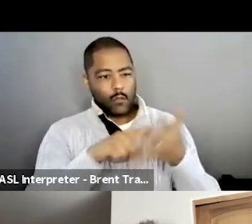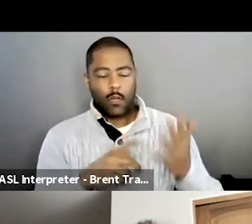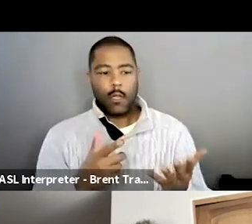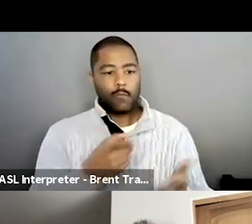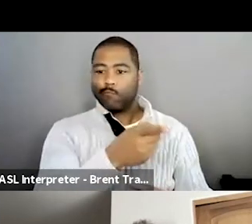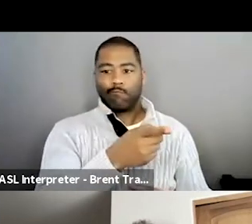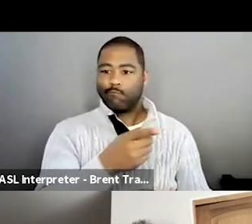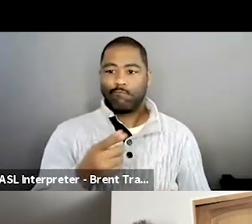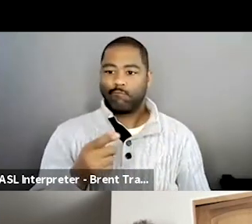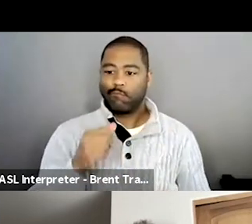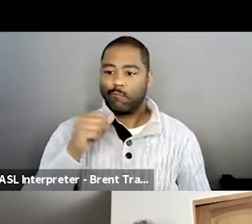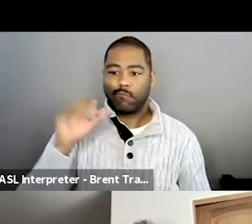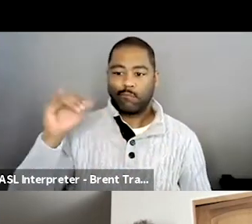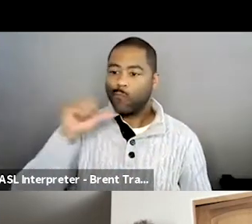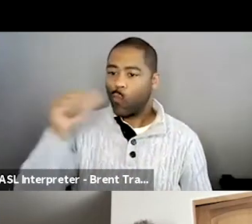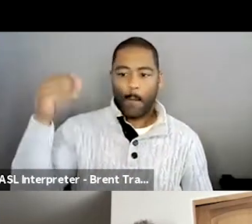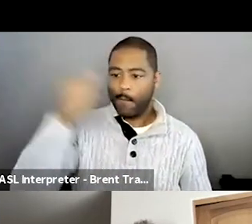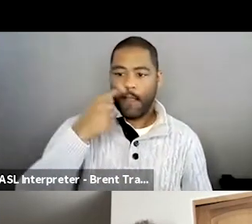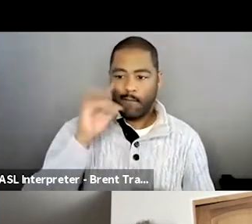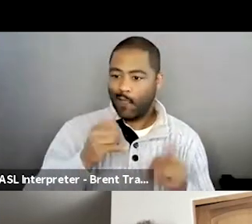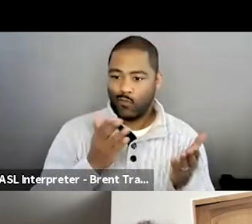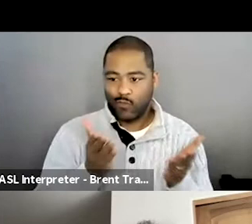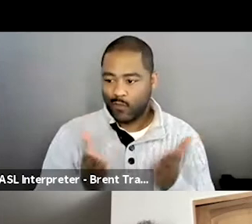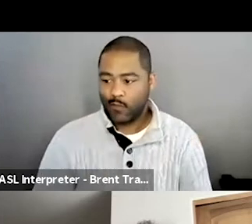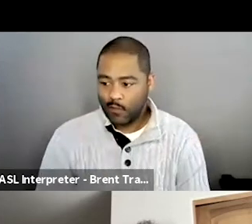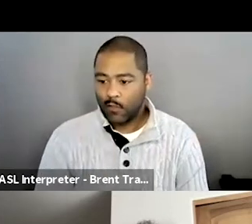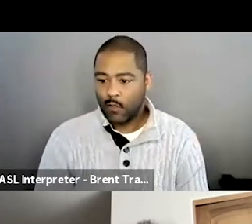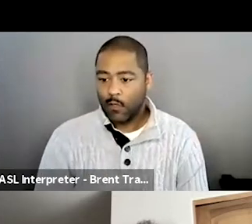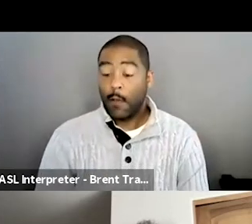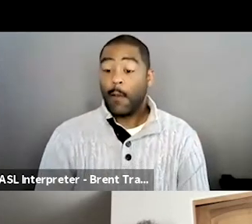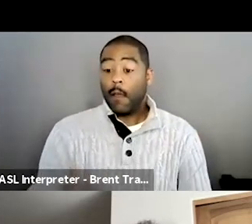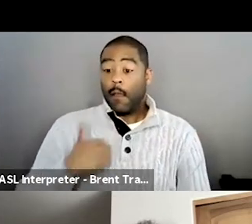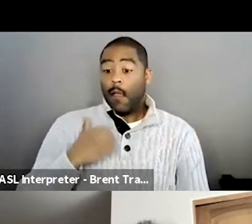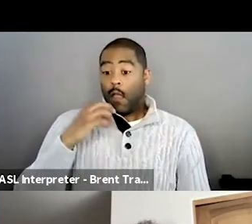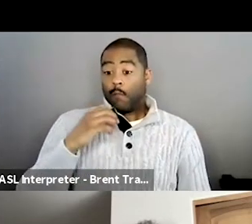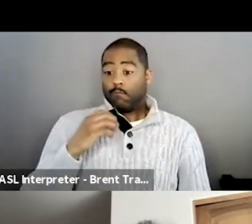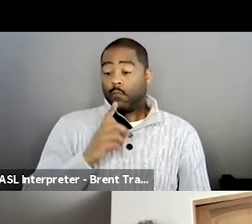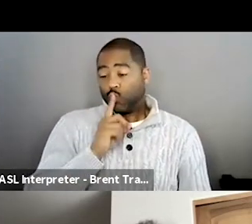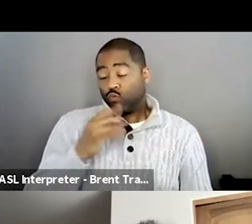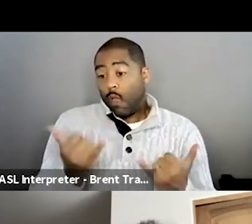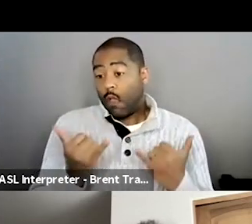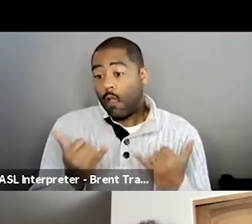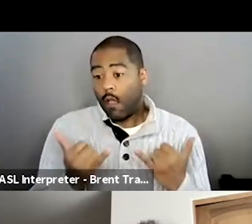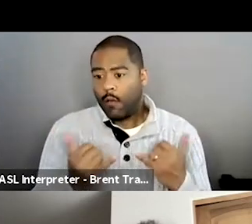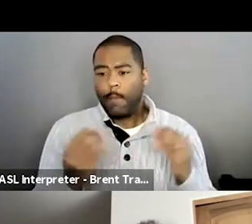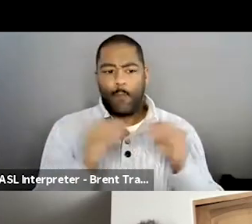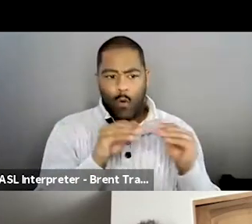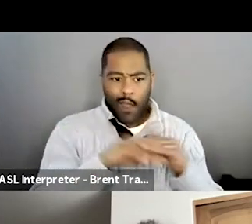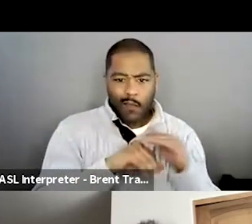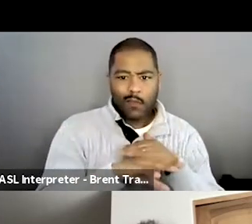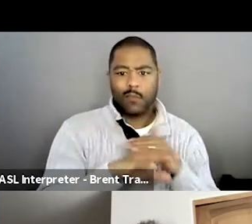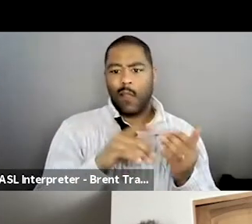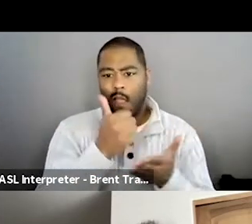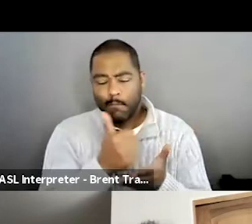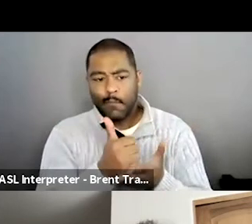there are many other things that allow people more access, more, um, help and more advancements, but it was, it